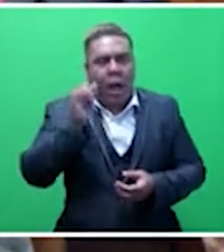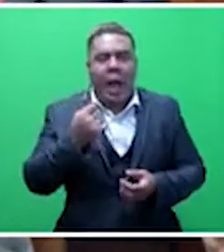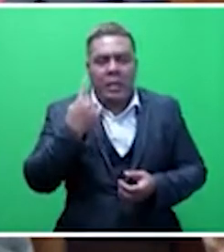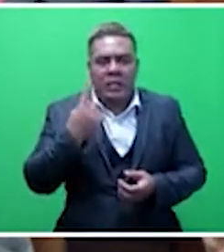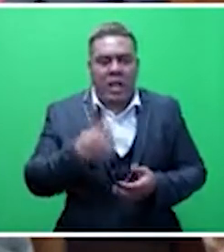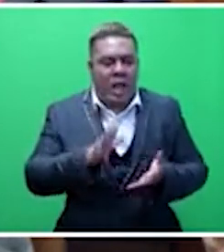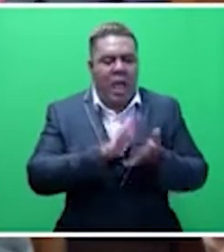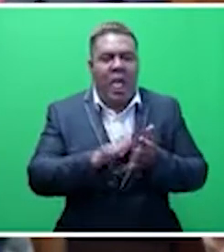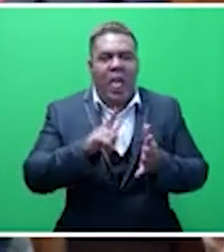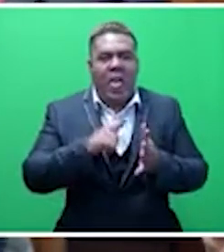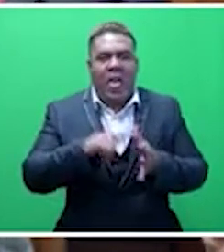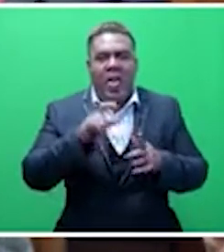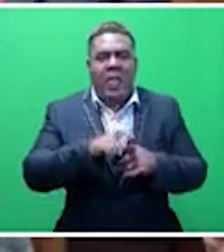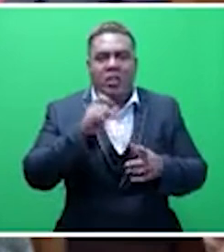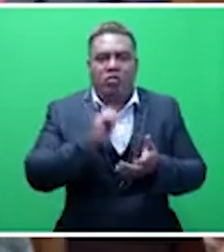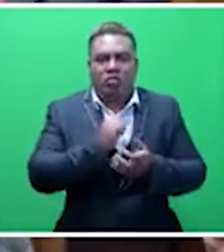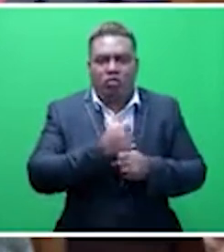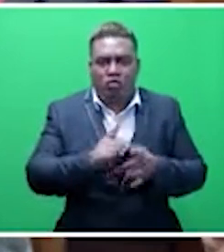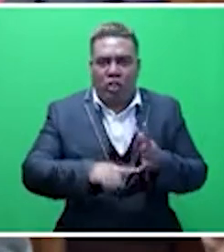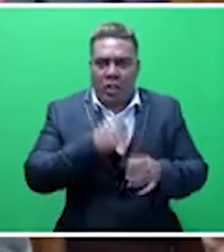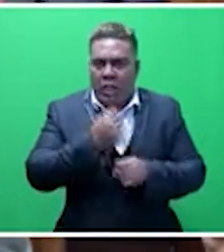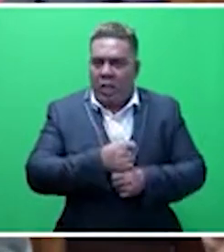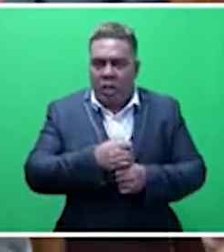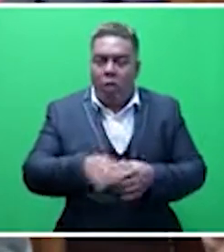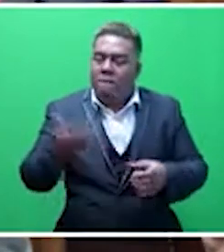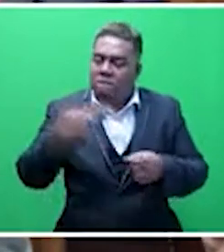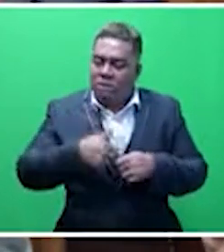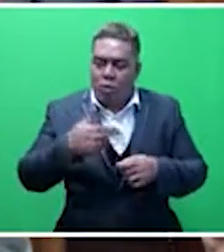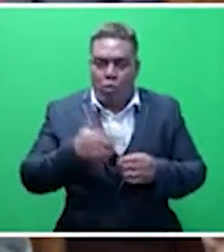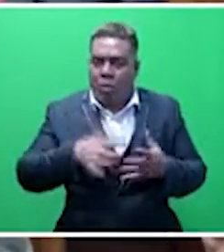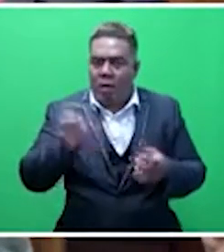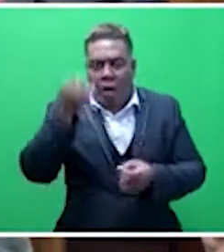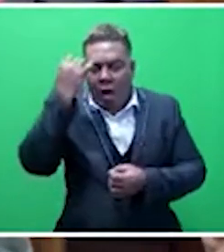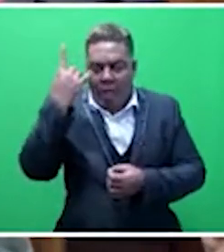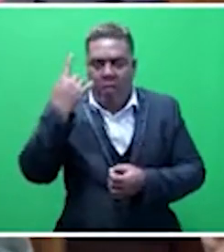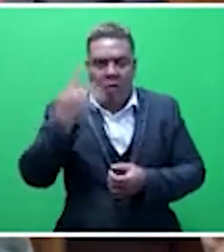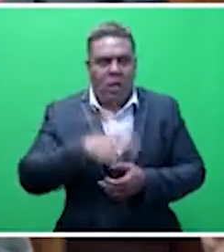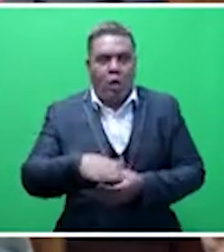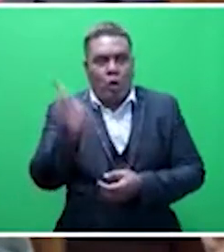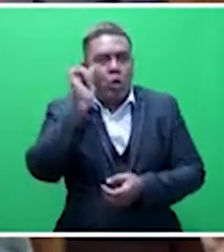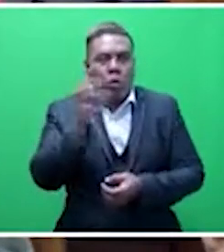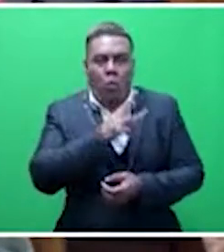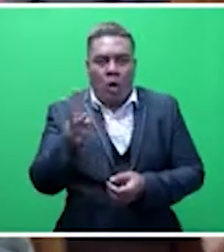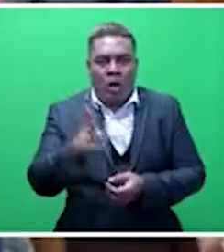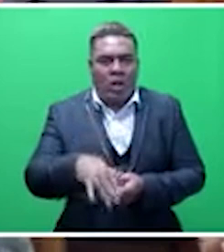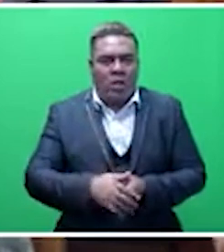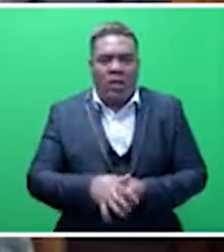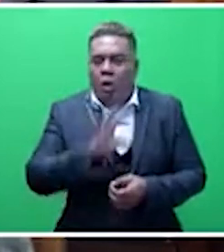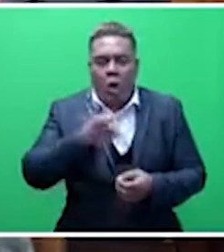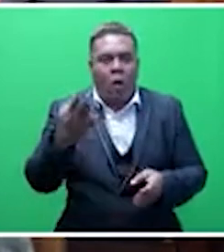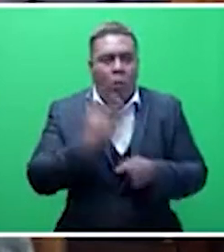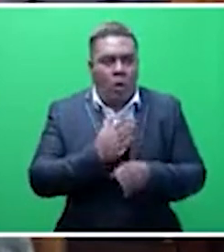Hedging in price fuel is being done. They don't understand about hedging at all. Mr. Speaker, Sir, you only know the word. You don't know how it works. Mr.